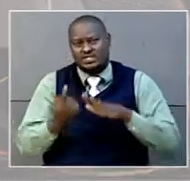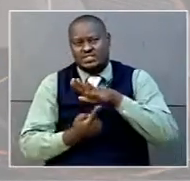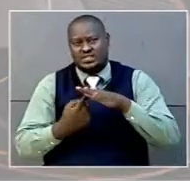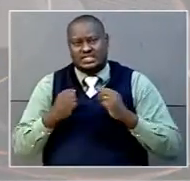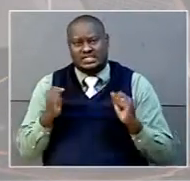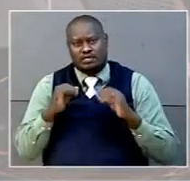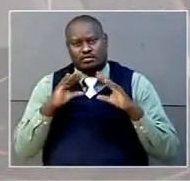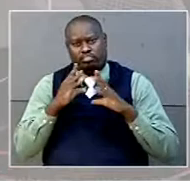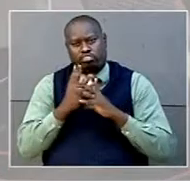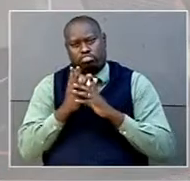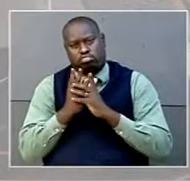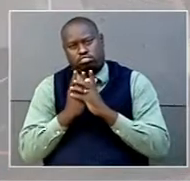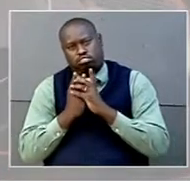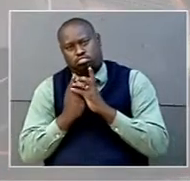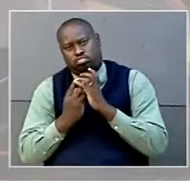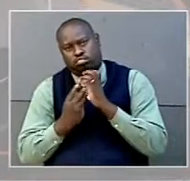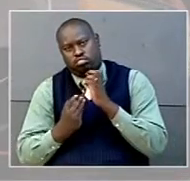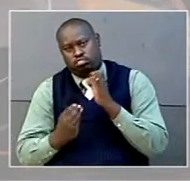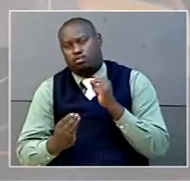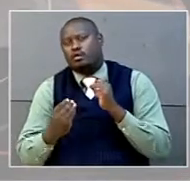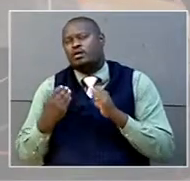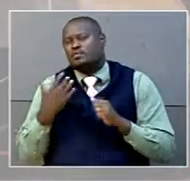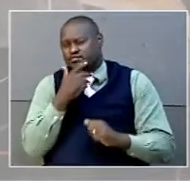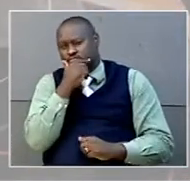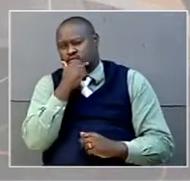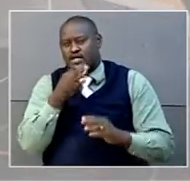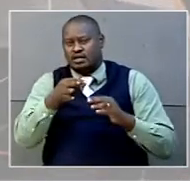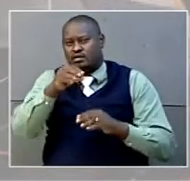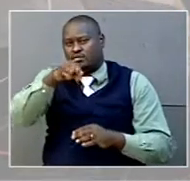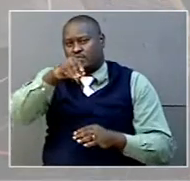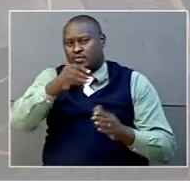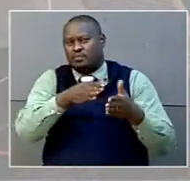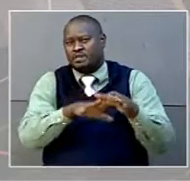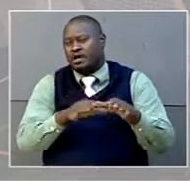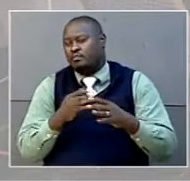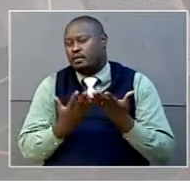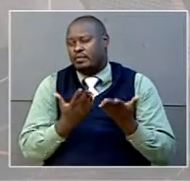deteriorating drastically after suspected poisoning last month.